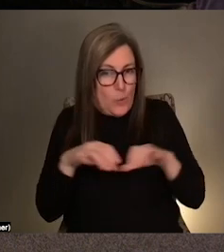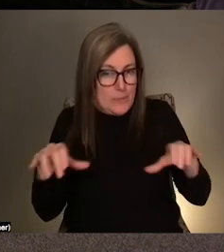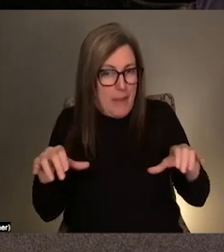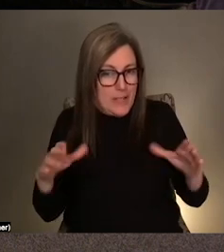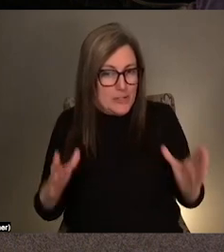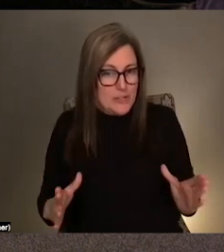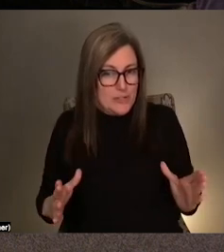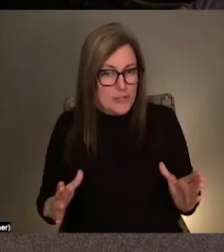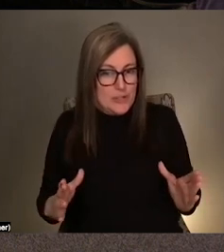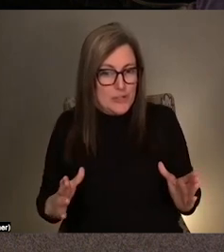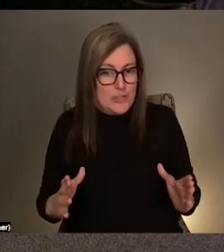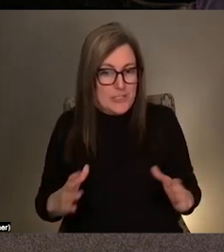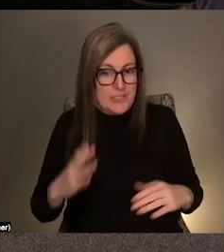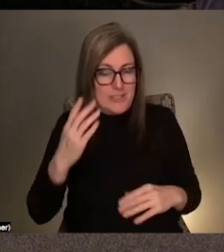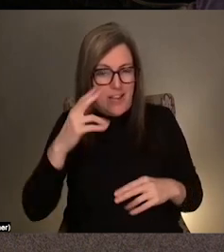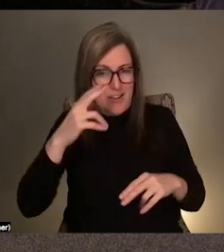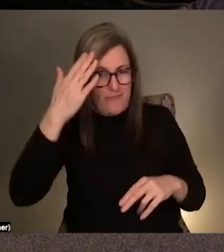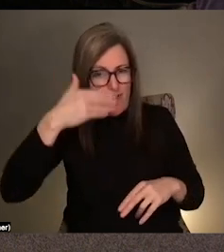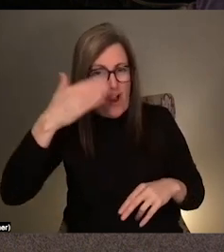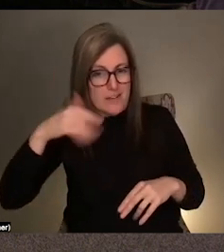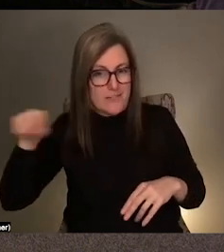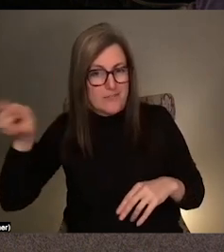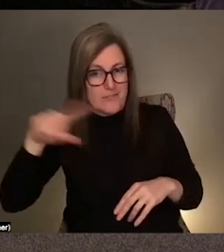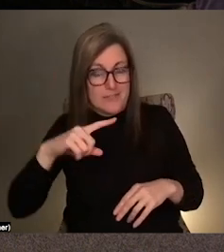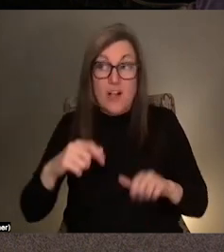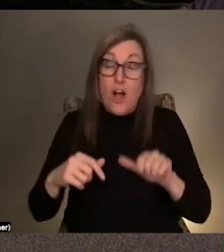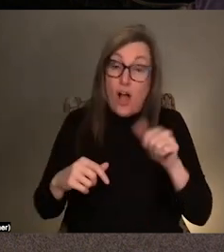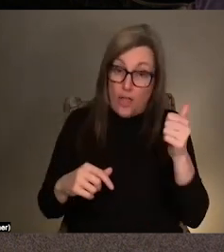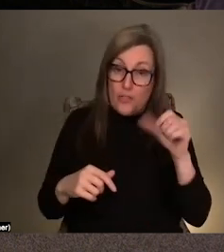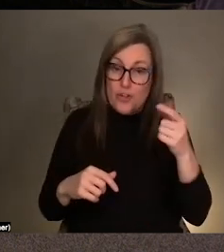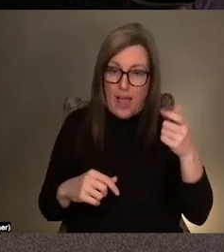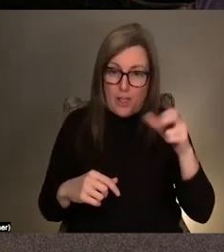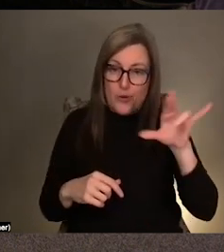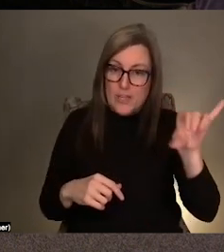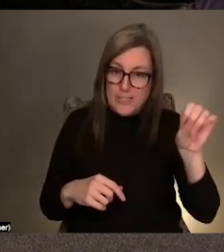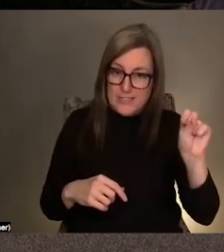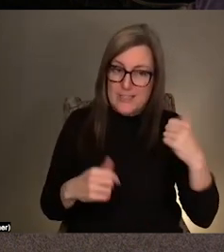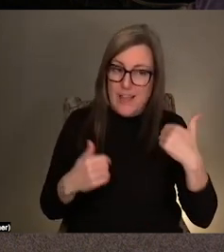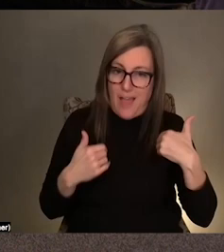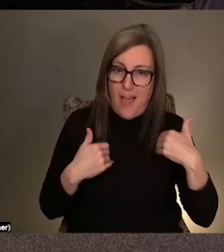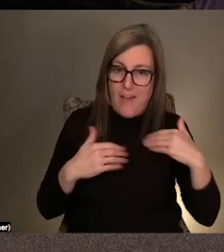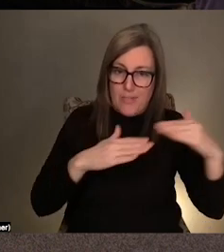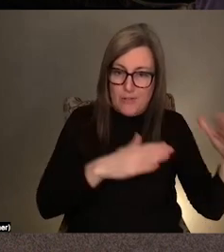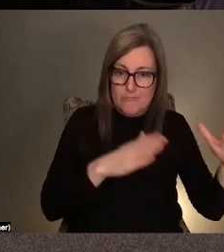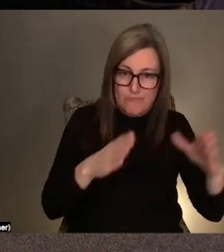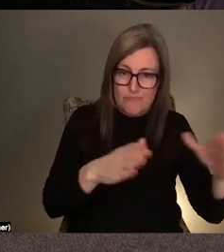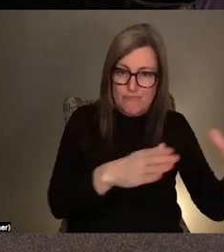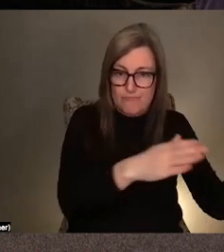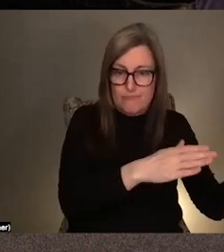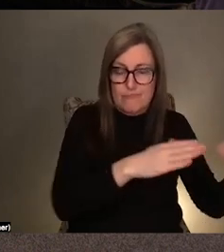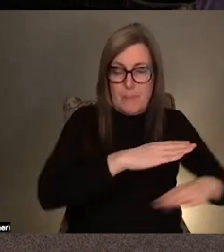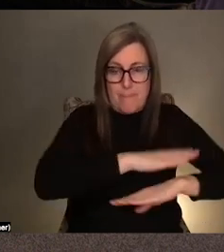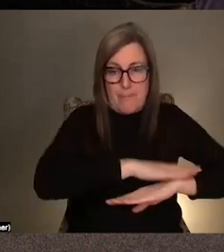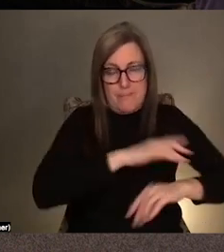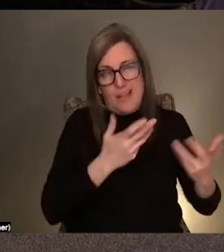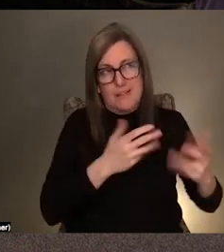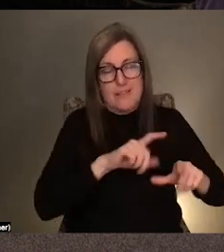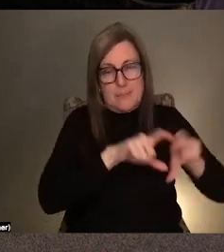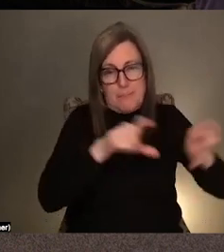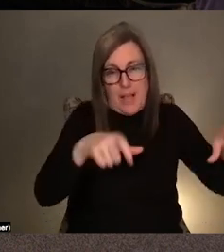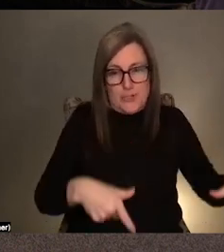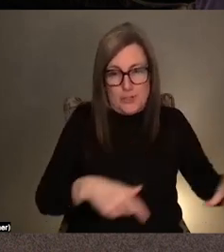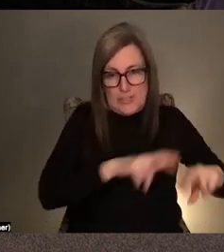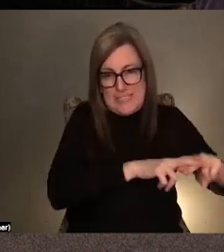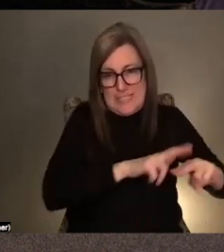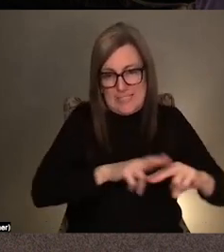image works. And every other gallery right now has that has those. Yeah. So I appropriated these works, you could say, or these these standard seats,